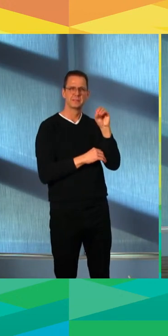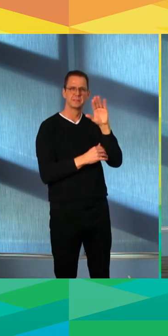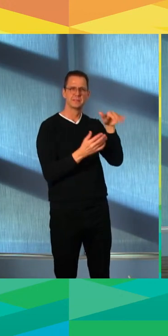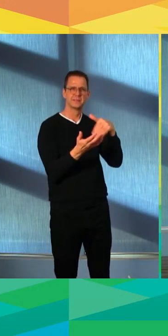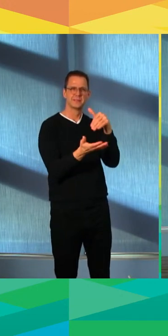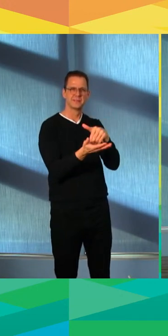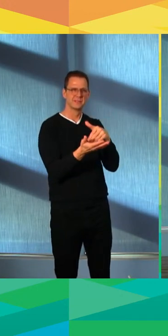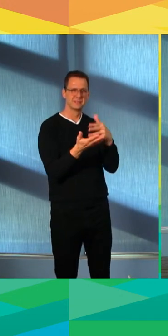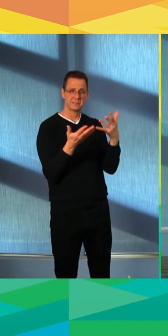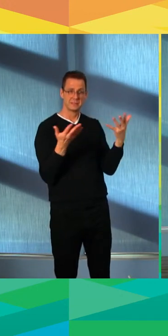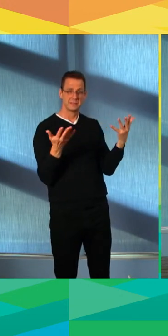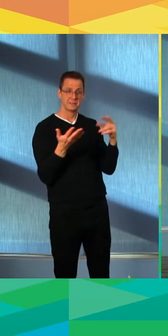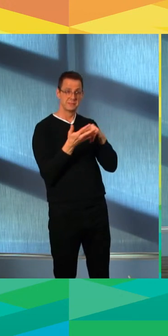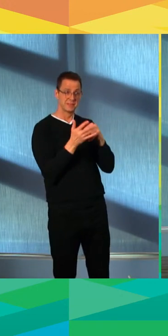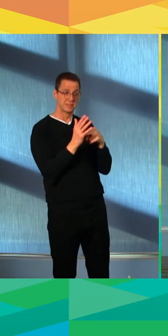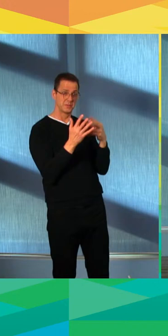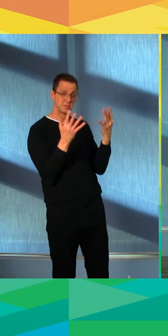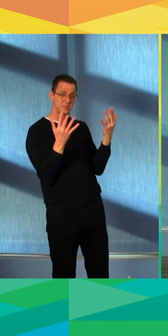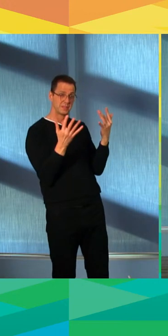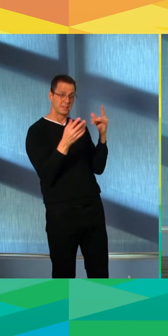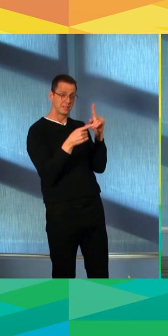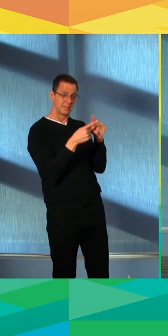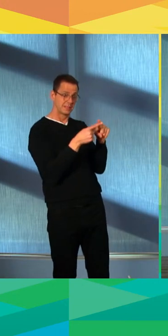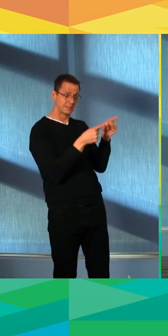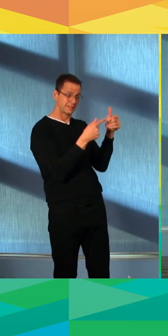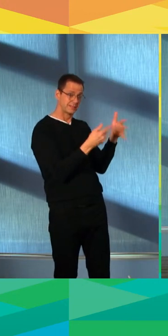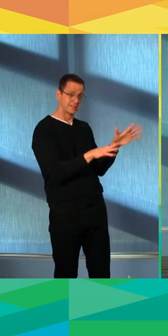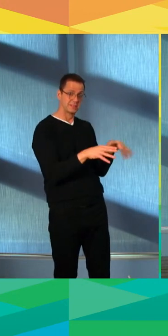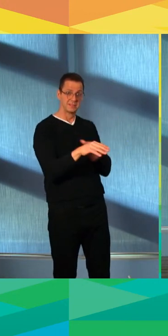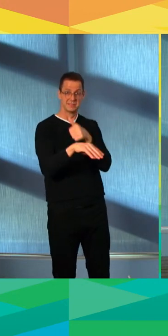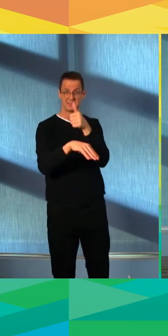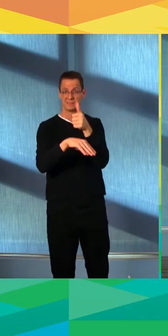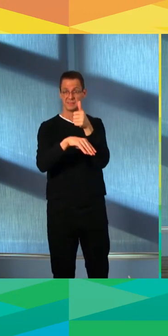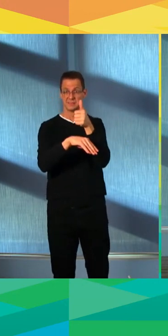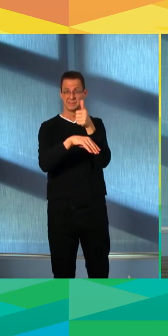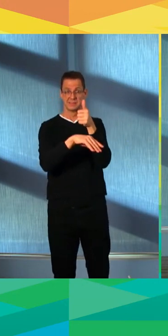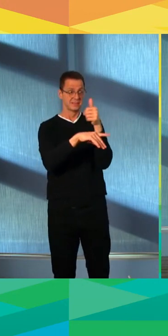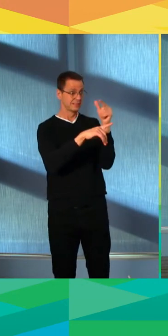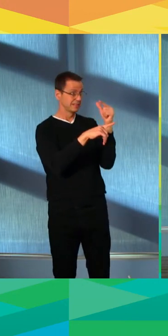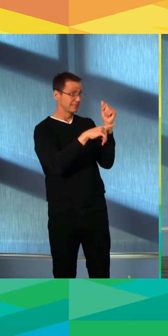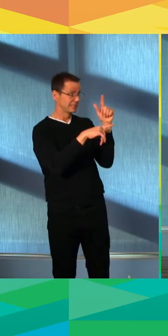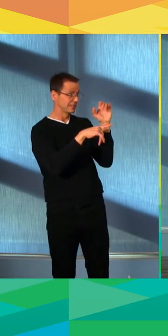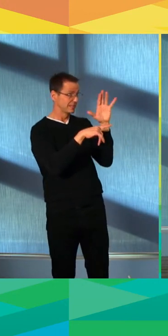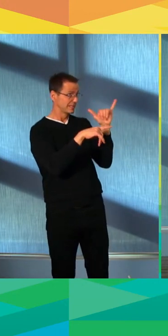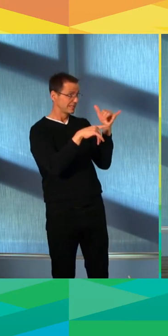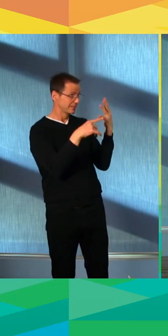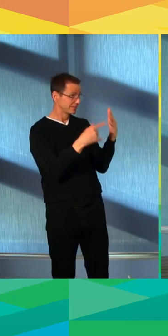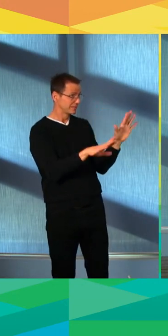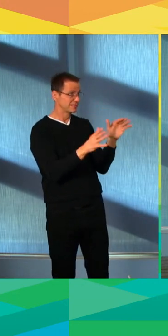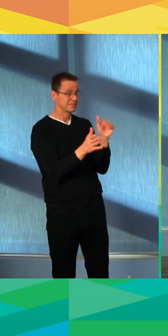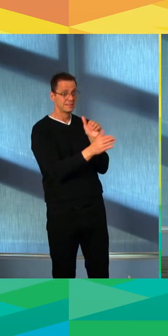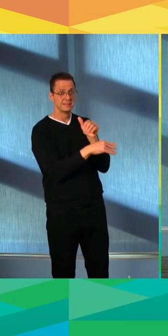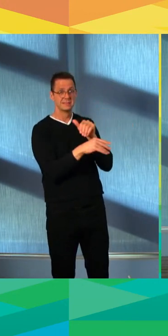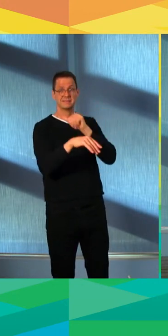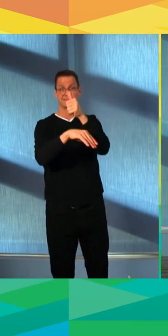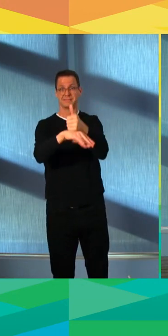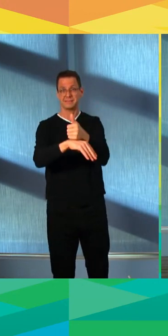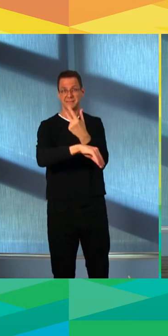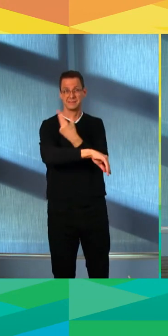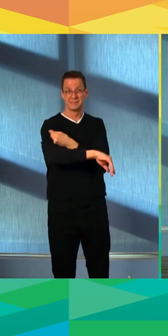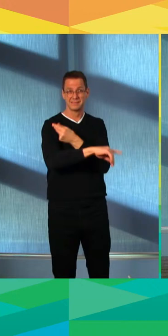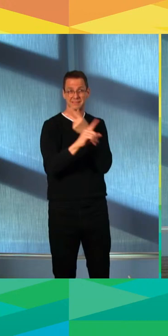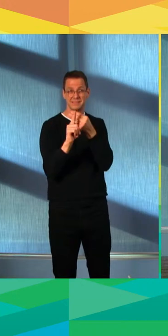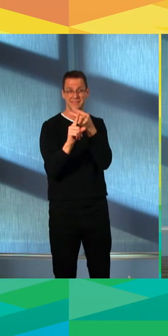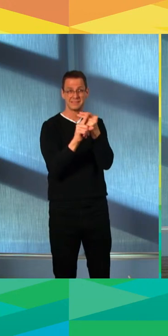details for you on that. We are certainly aware of that event, but there has been some de-confliction and not the entire Expo